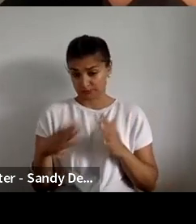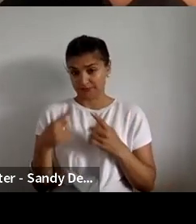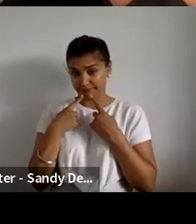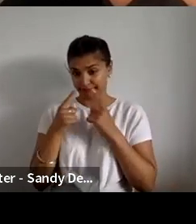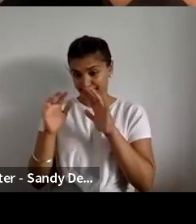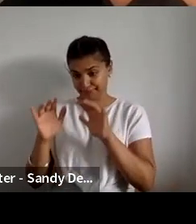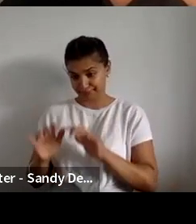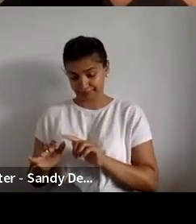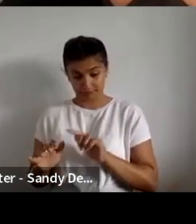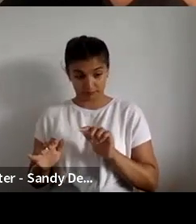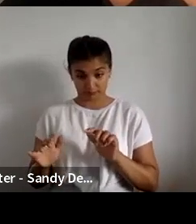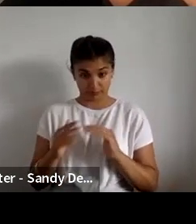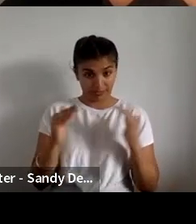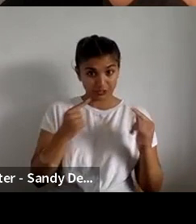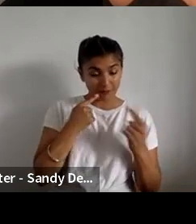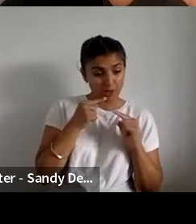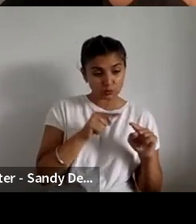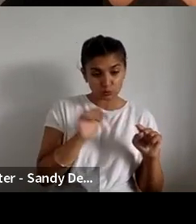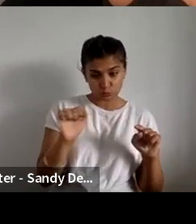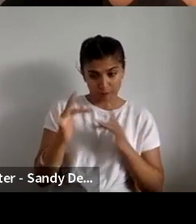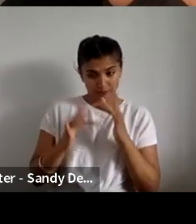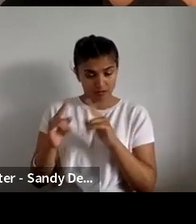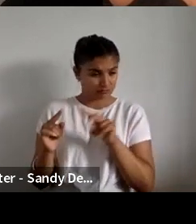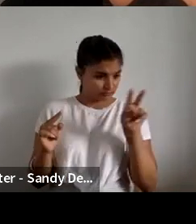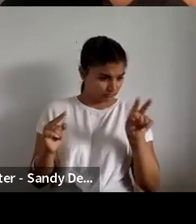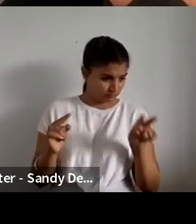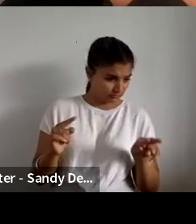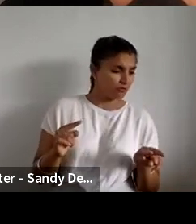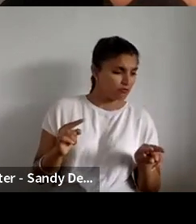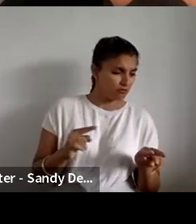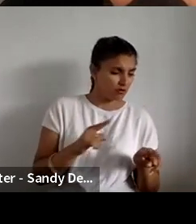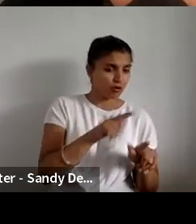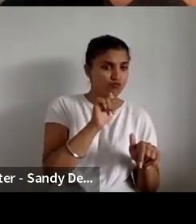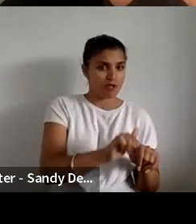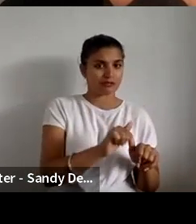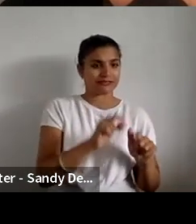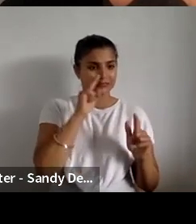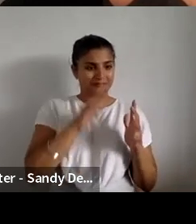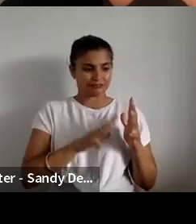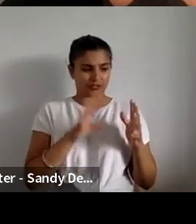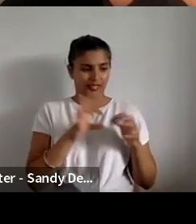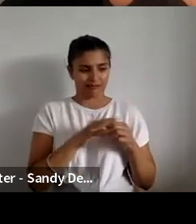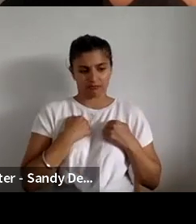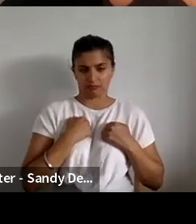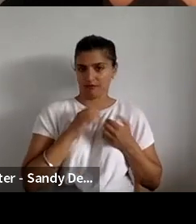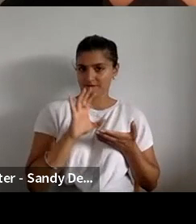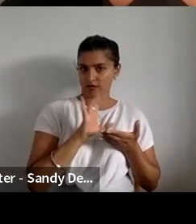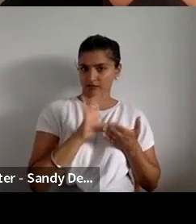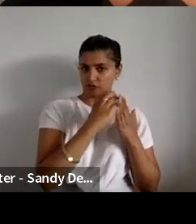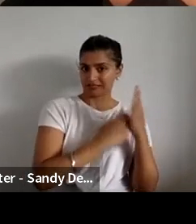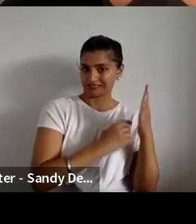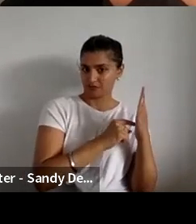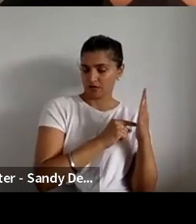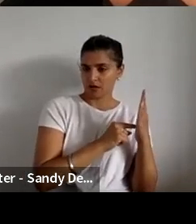the, you know, met the spirits and what we're trying to do with the funding. And that created a very